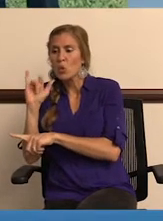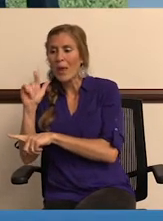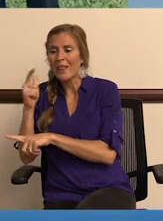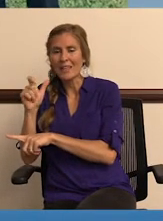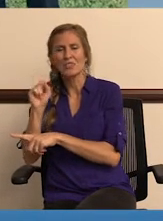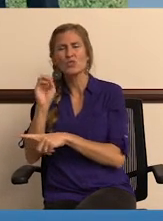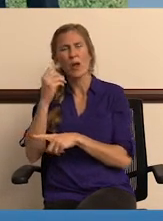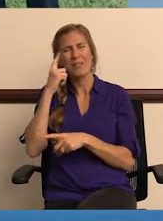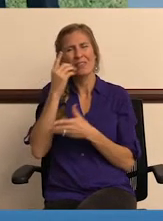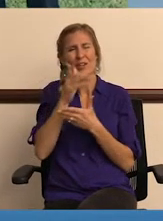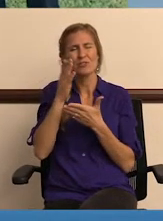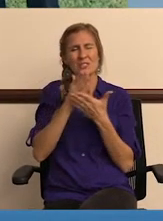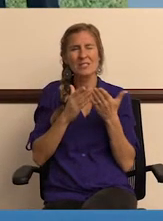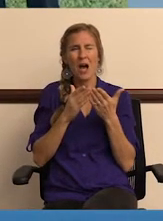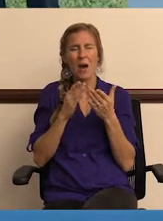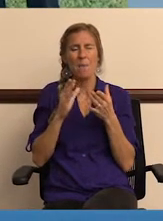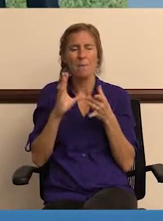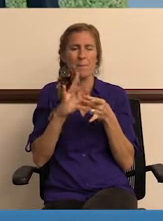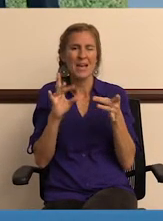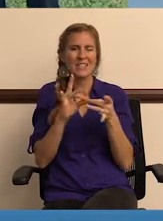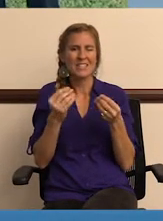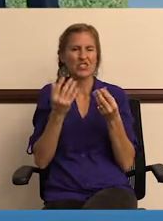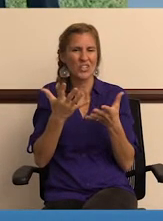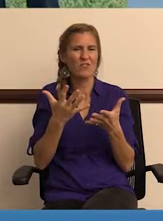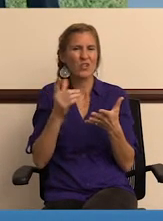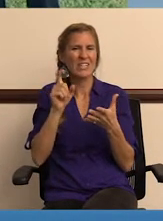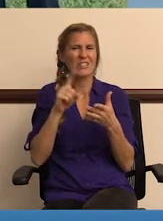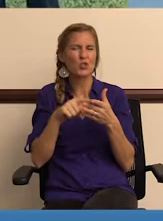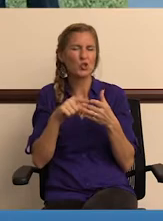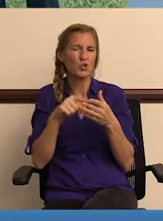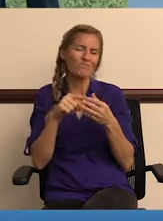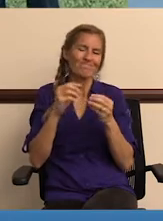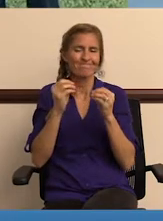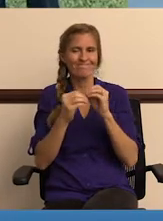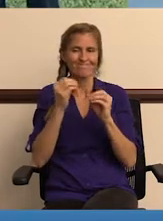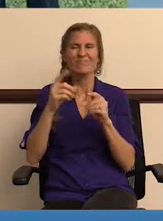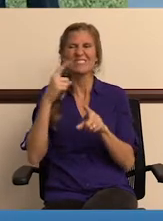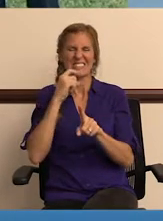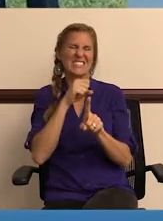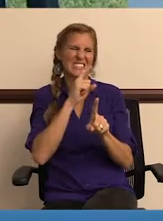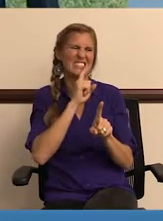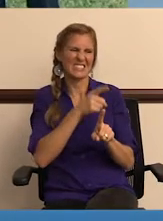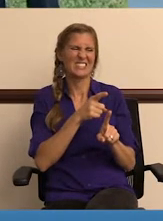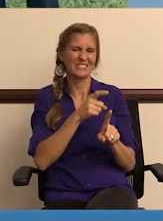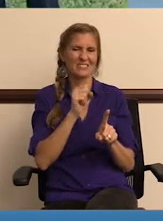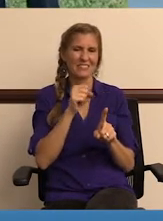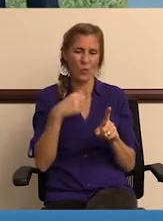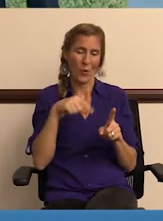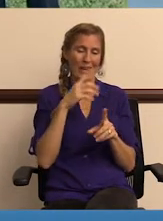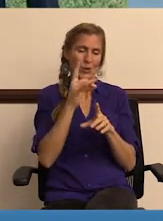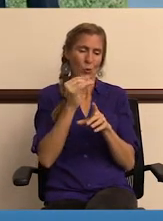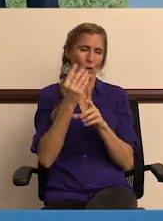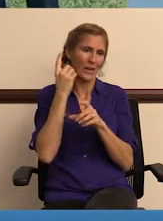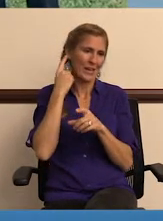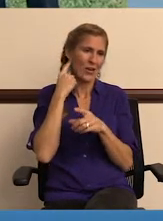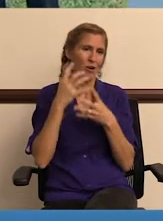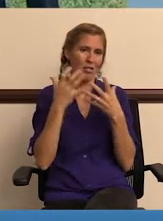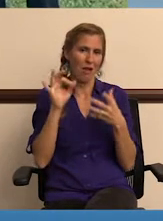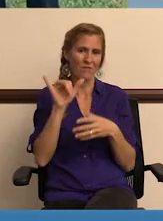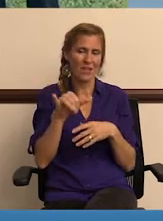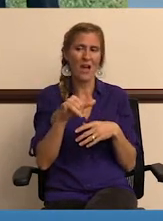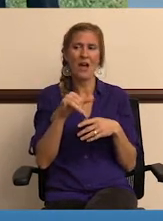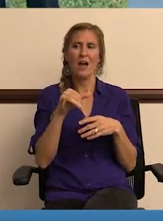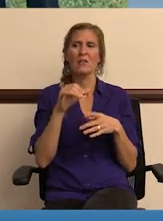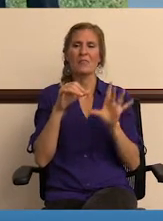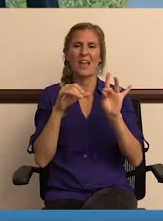there's just some, you know, message delivery that we can improve upon in there as well. Absolutely. Yeah, we might be getting a little esoteric, but I know one of the